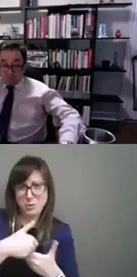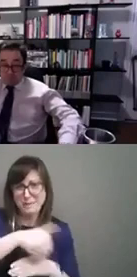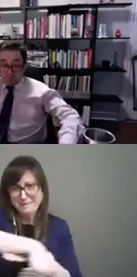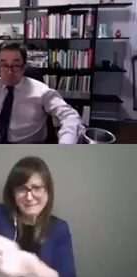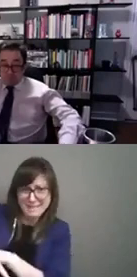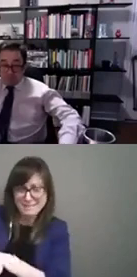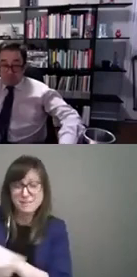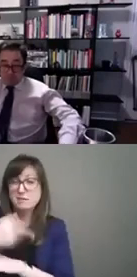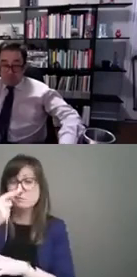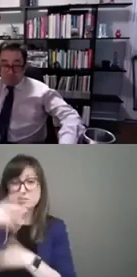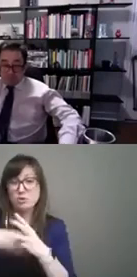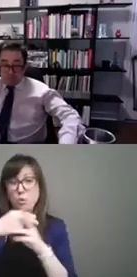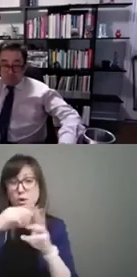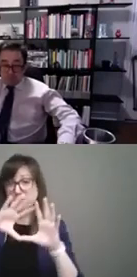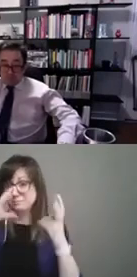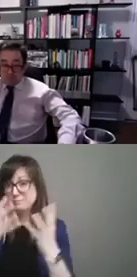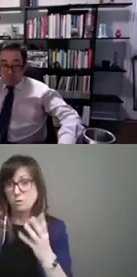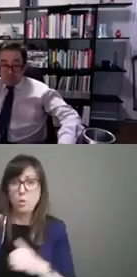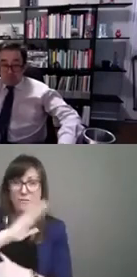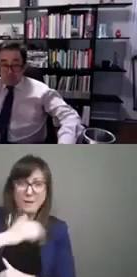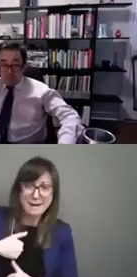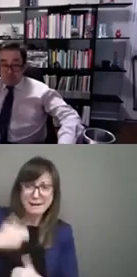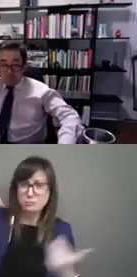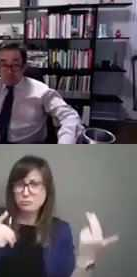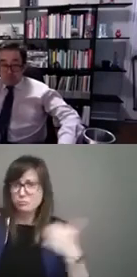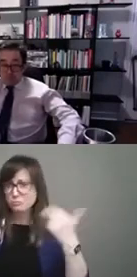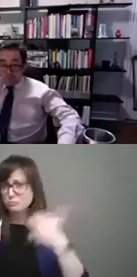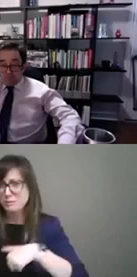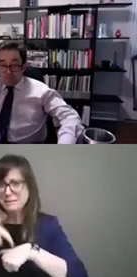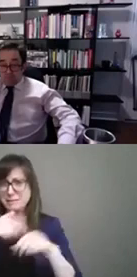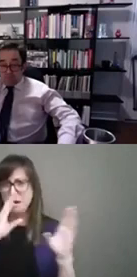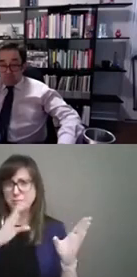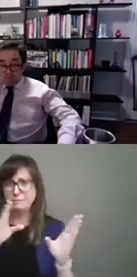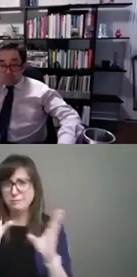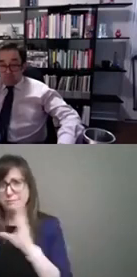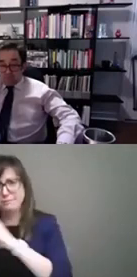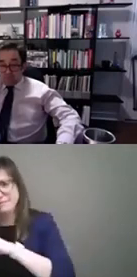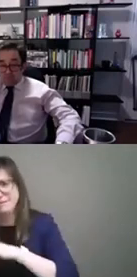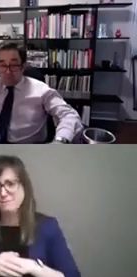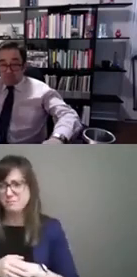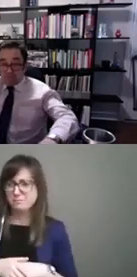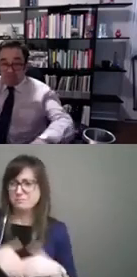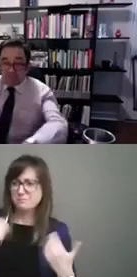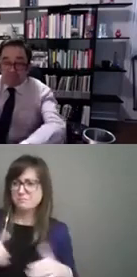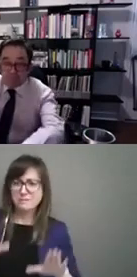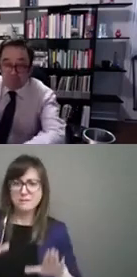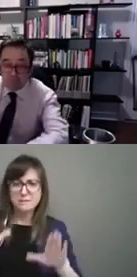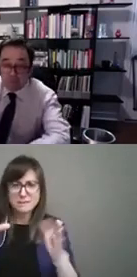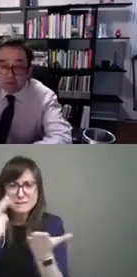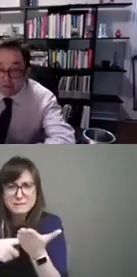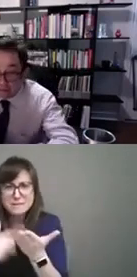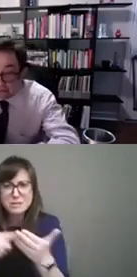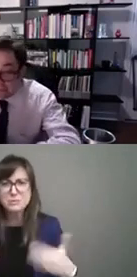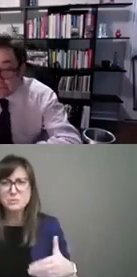from different parts of uh canada in the world um it's really uh been a great discussion we um